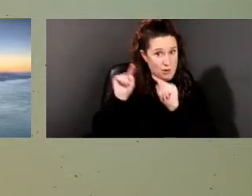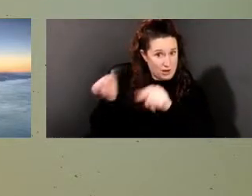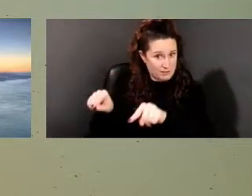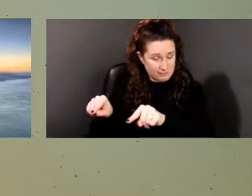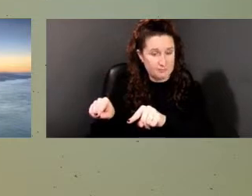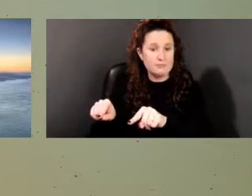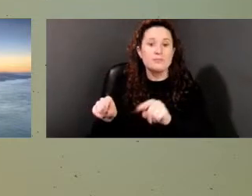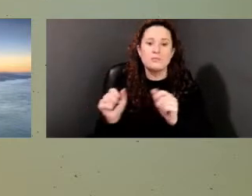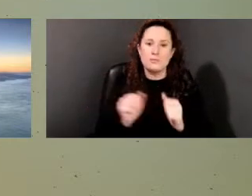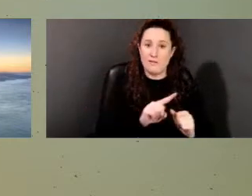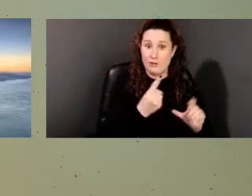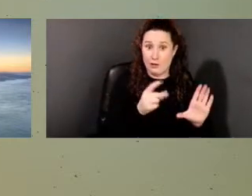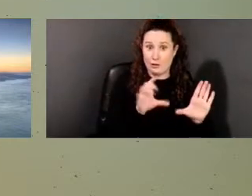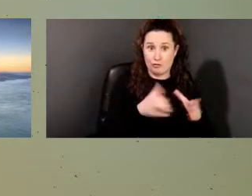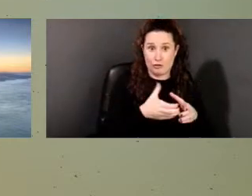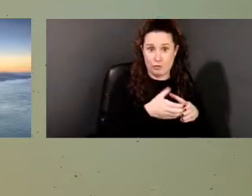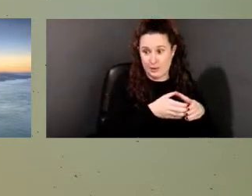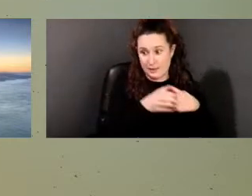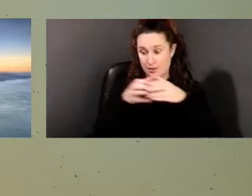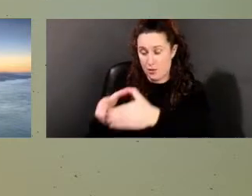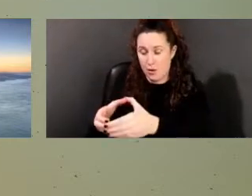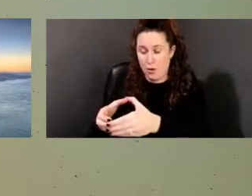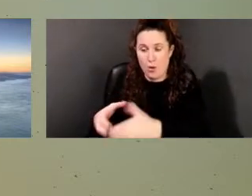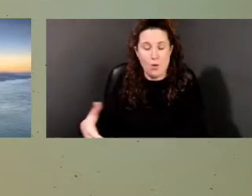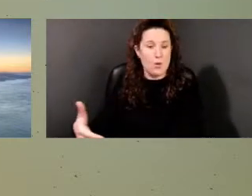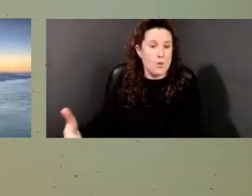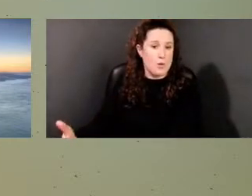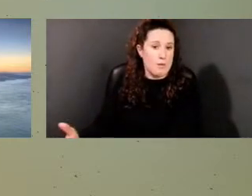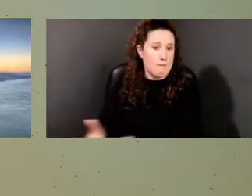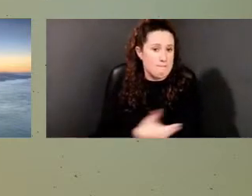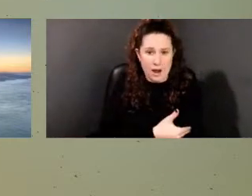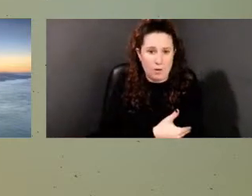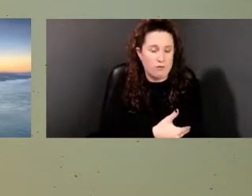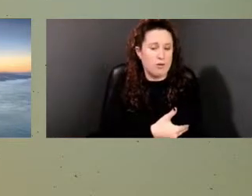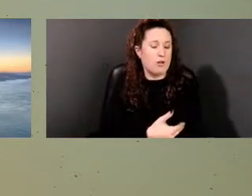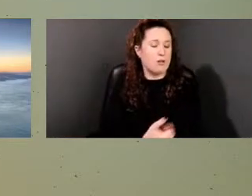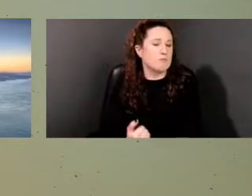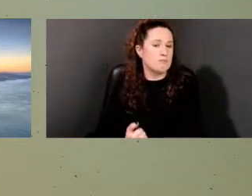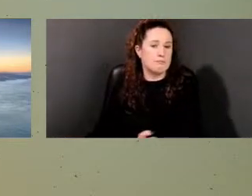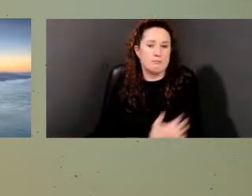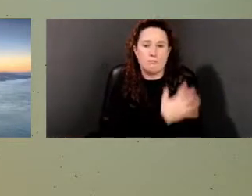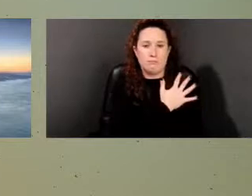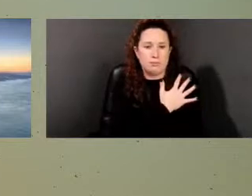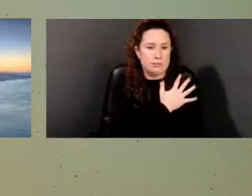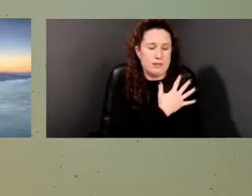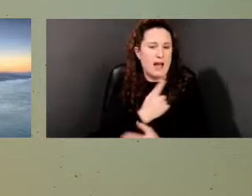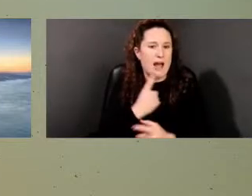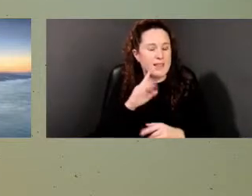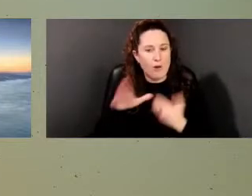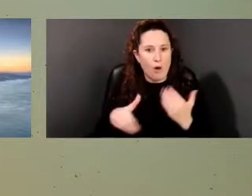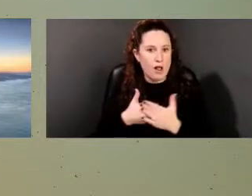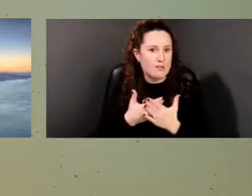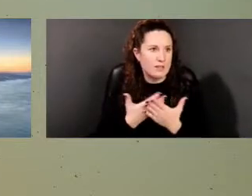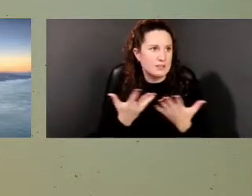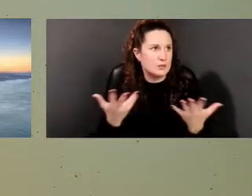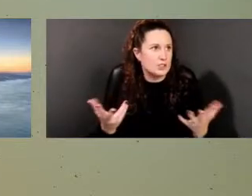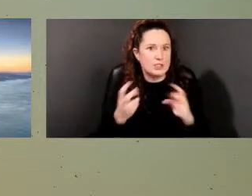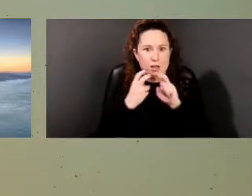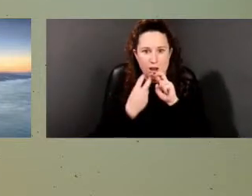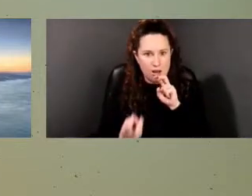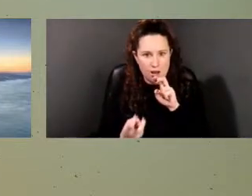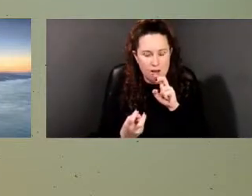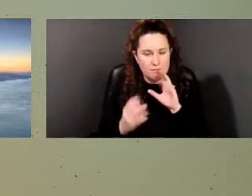that went out there, it was a very powerful. I think everyone was called speechless, didn't quite know how to